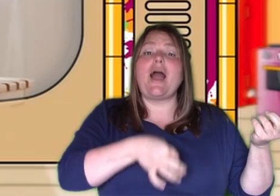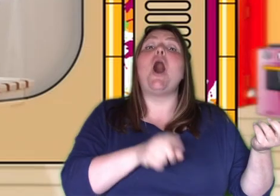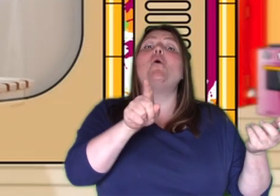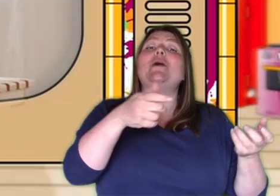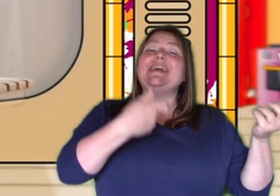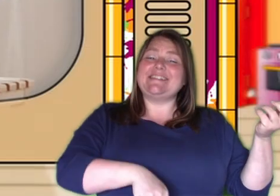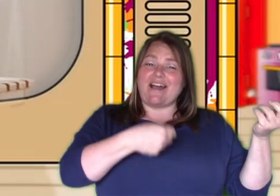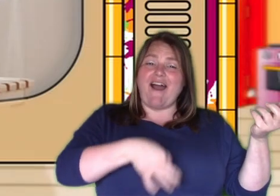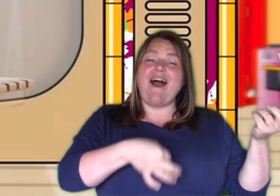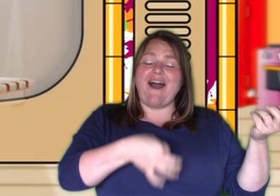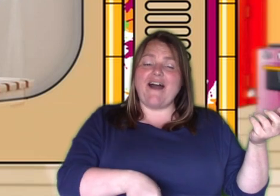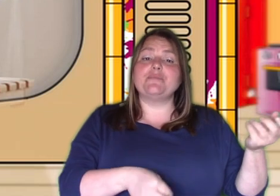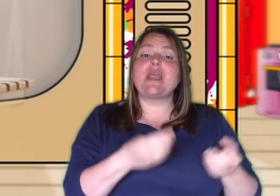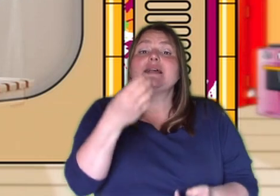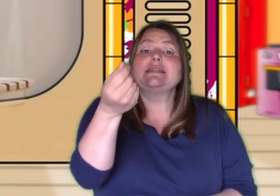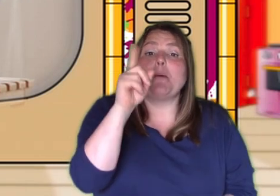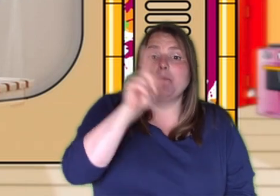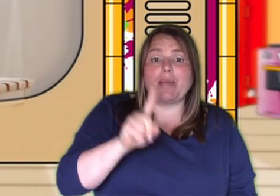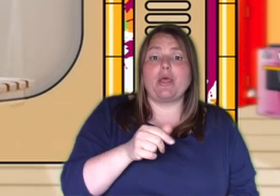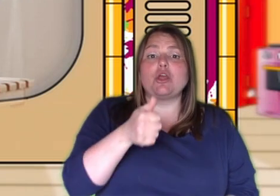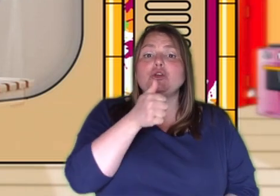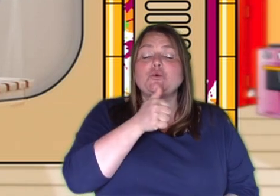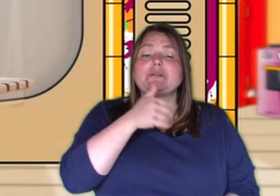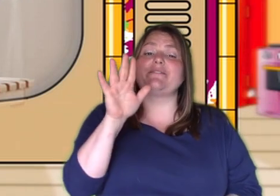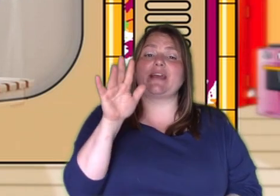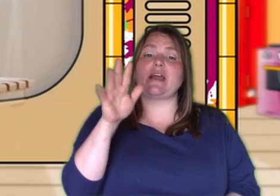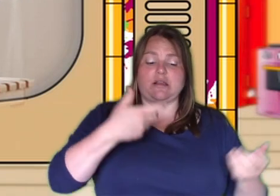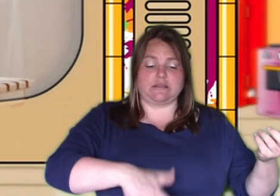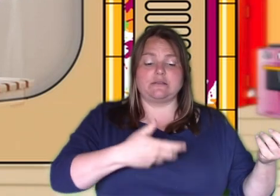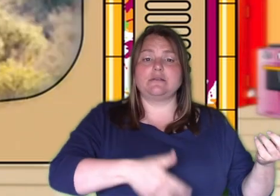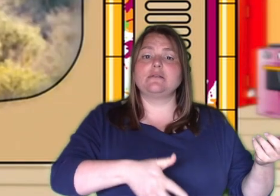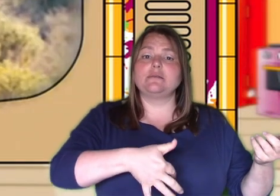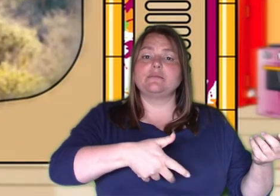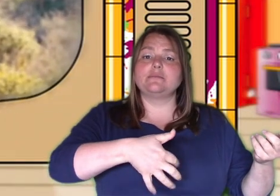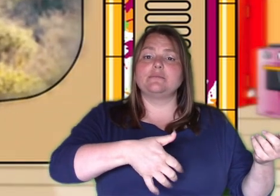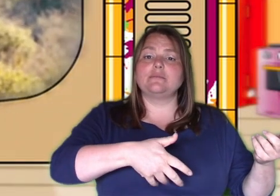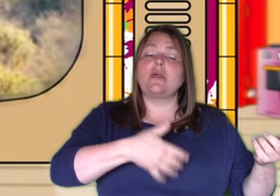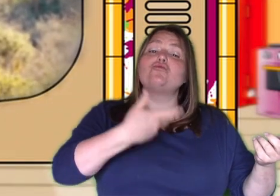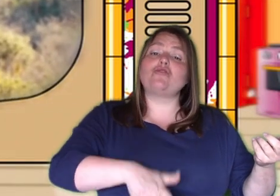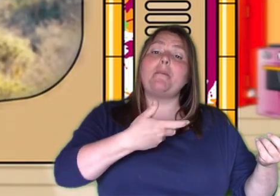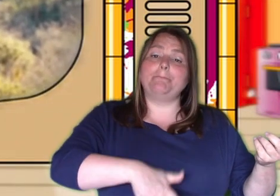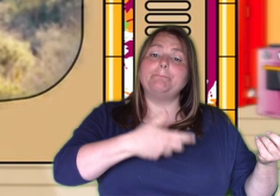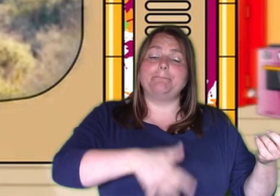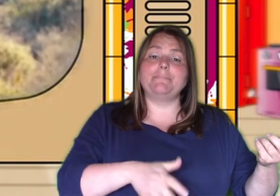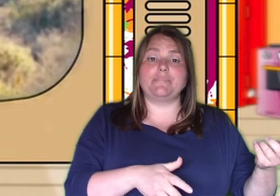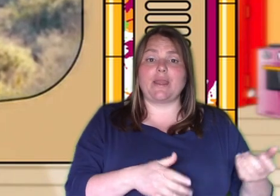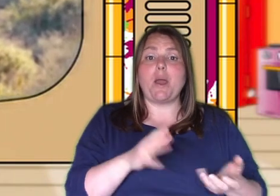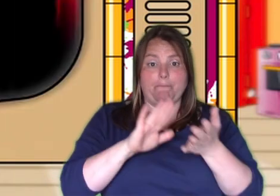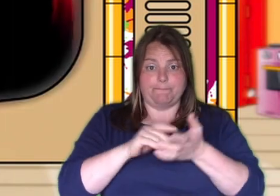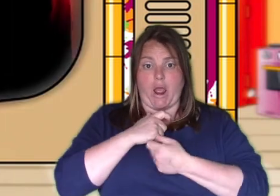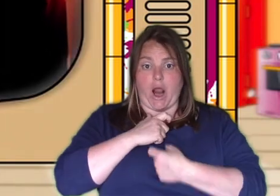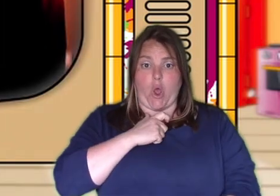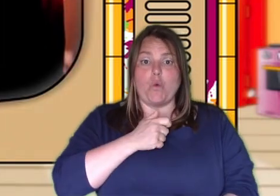pick. Many people play guitar by picking the strings with their fingers or strumming the guitar with their hands. However,